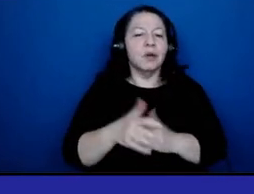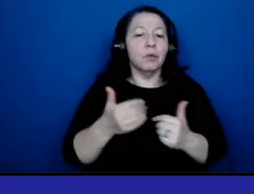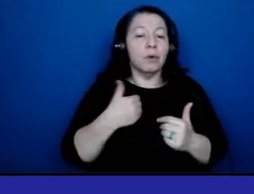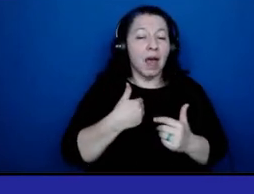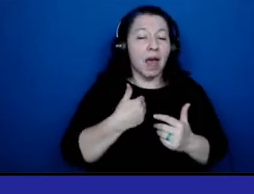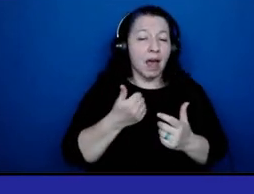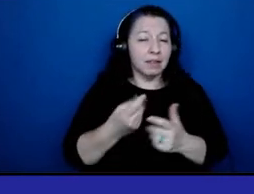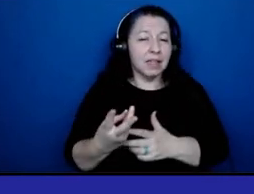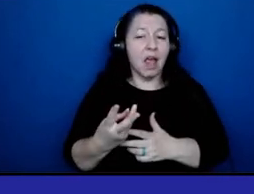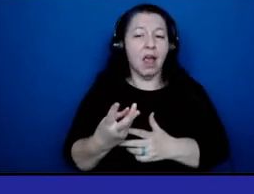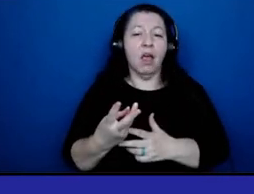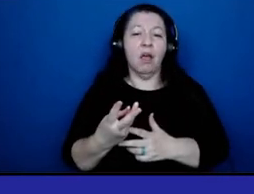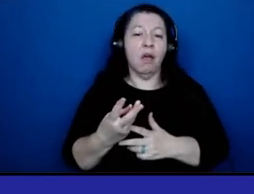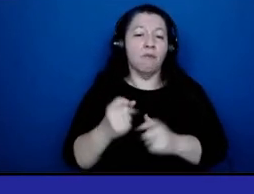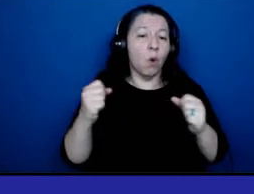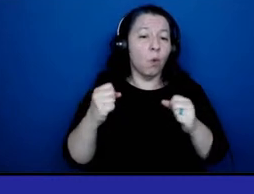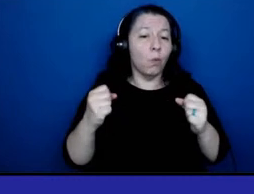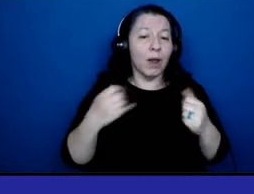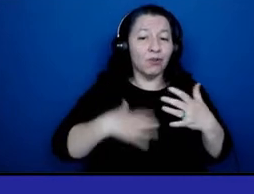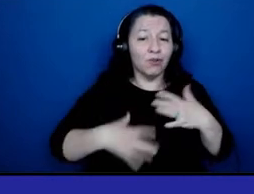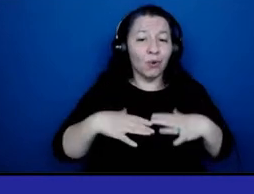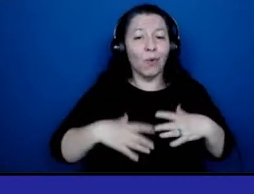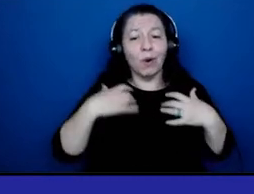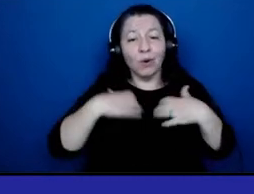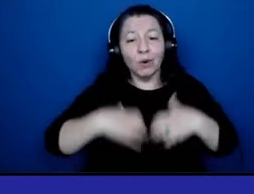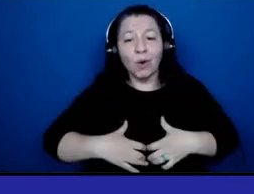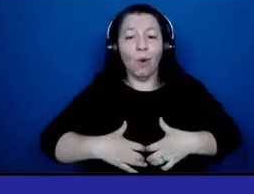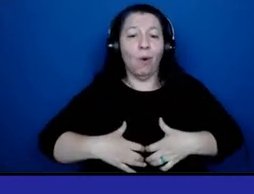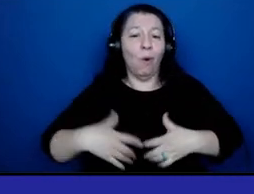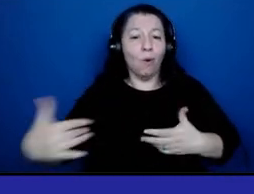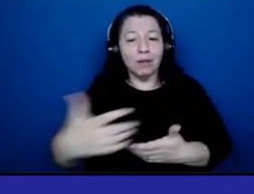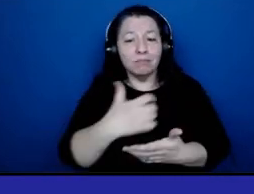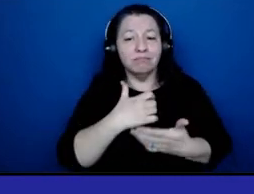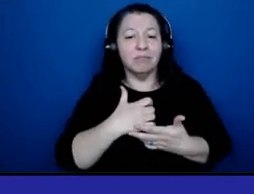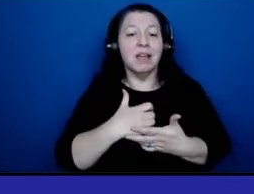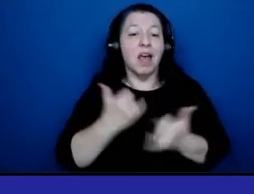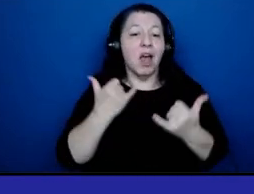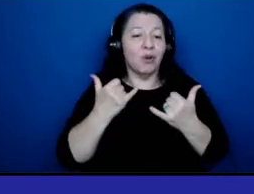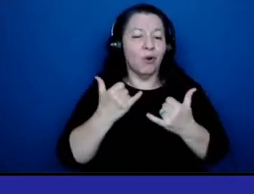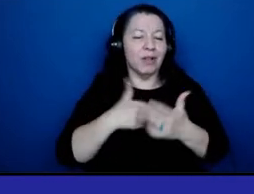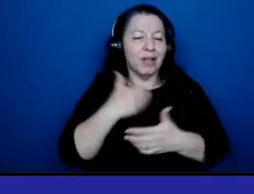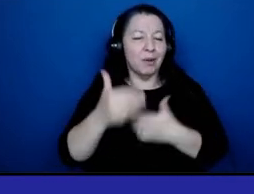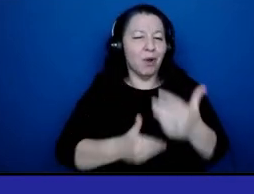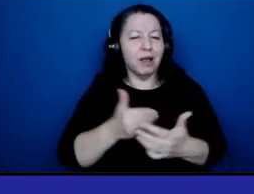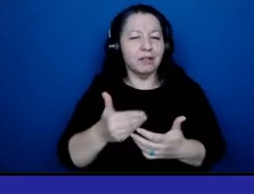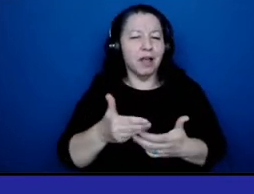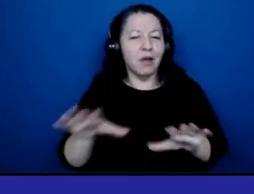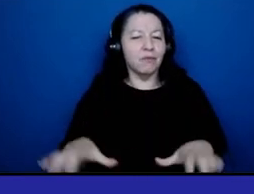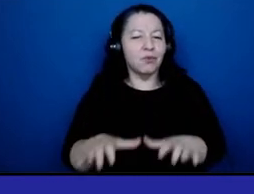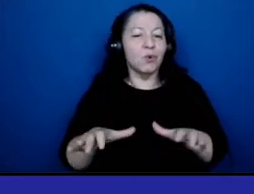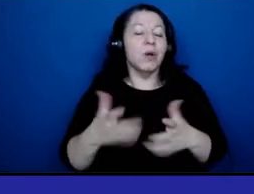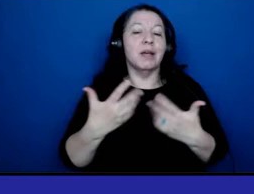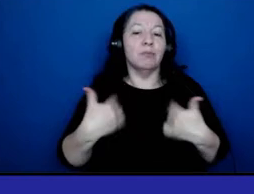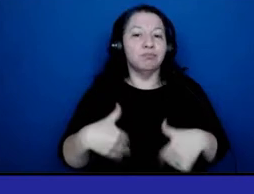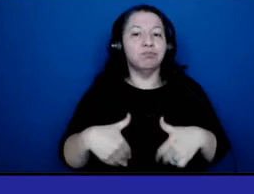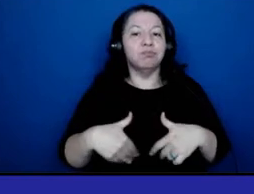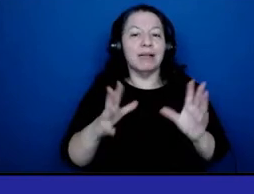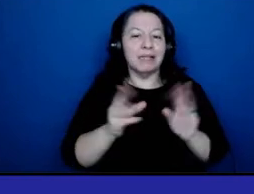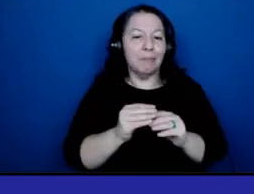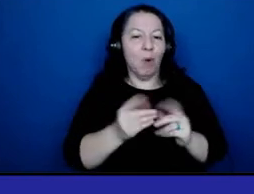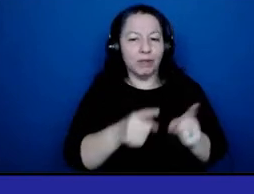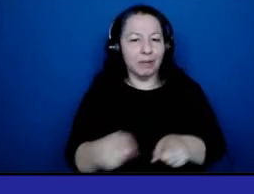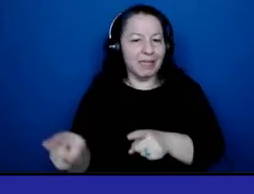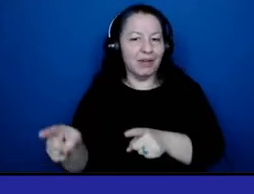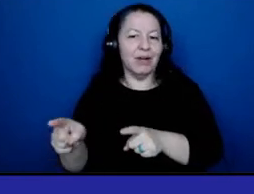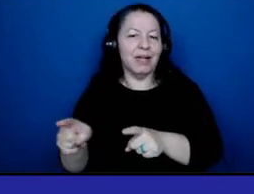winter wears, and coat drives. And we are currently in the process of delivering a Super 7 symposium series, which covers various health and